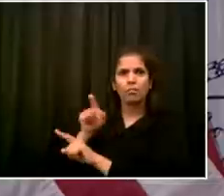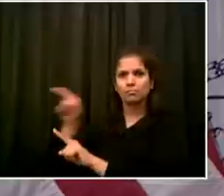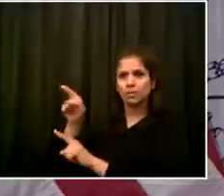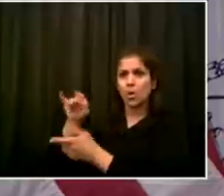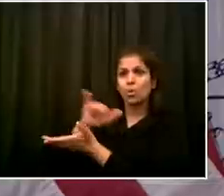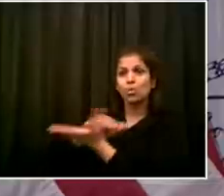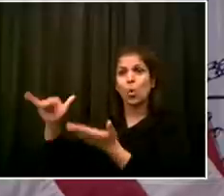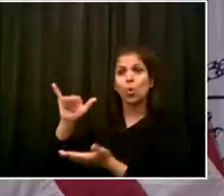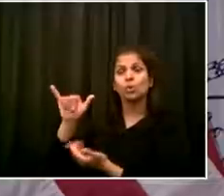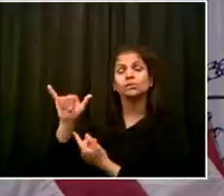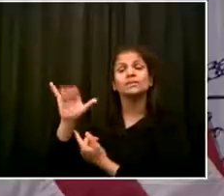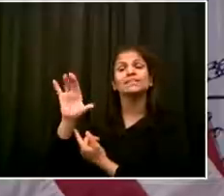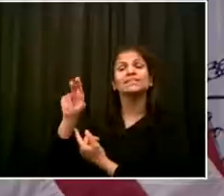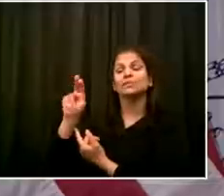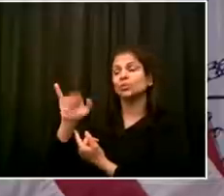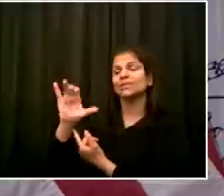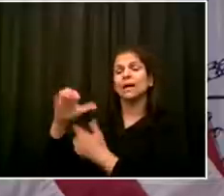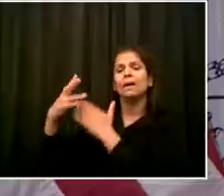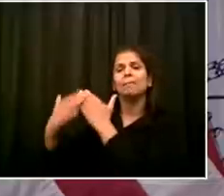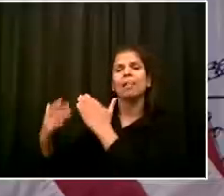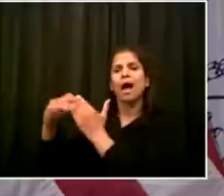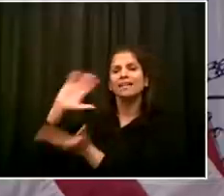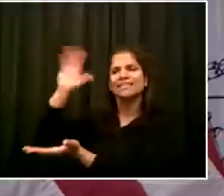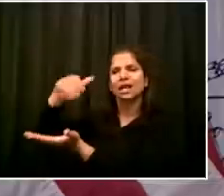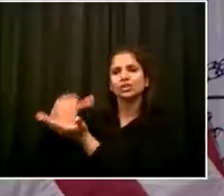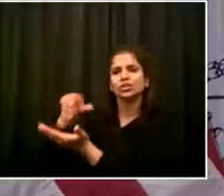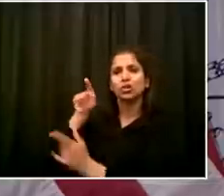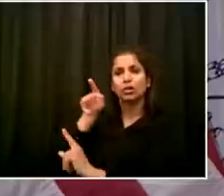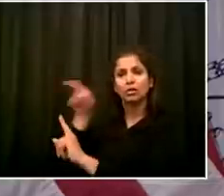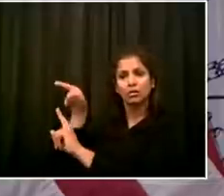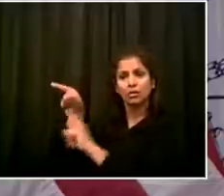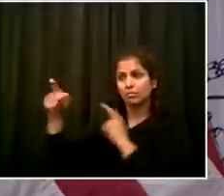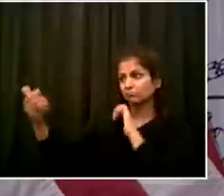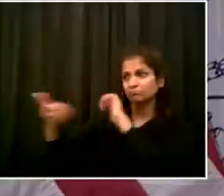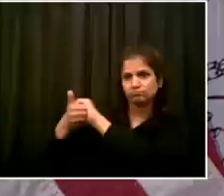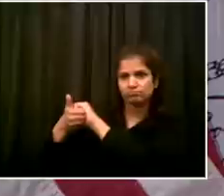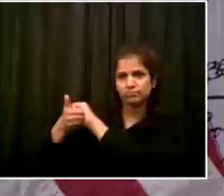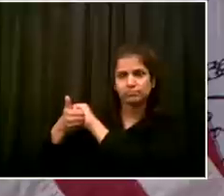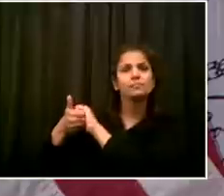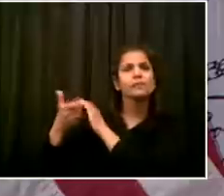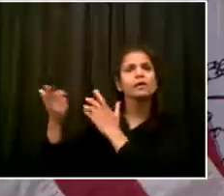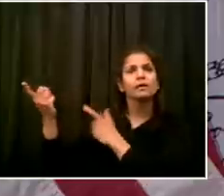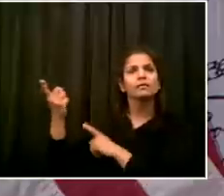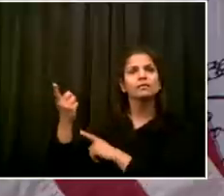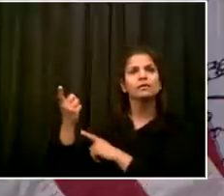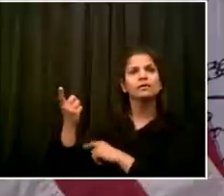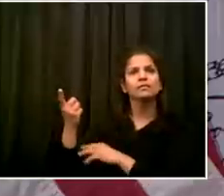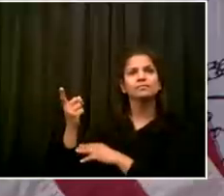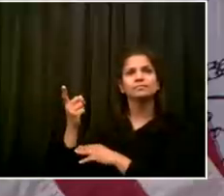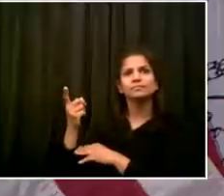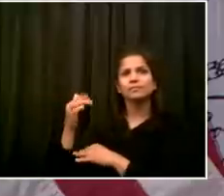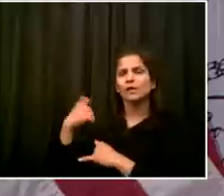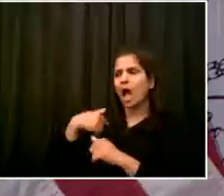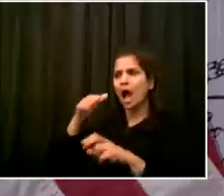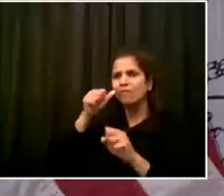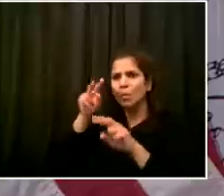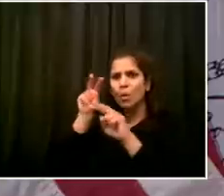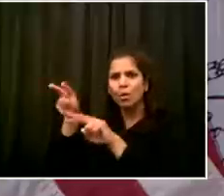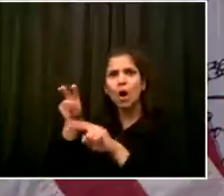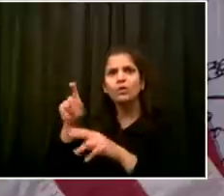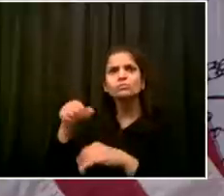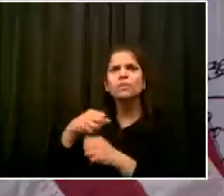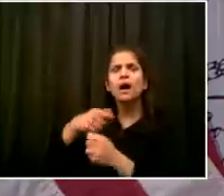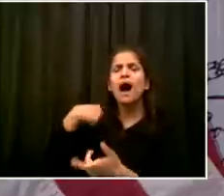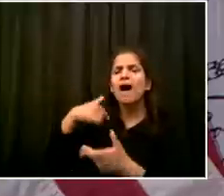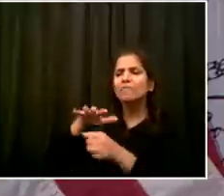possible to get people to donate blood in these times of need. Hopefully, you know, relatively soon we'll get back to the point where we can do blood drives